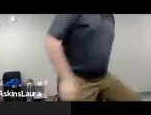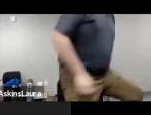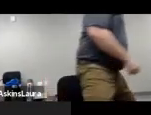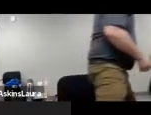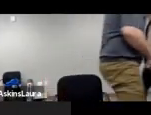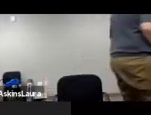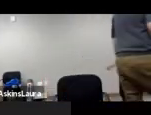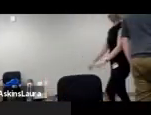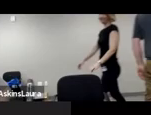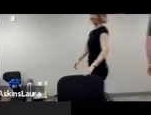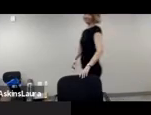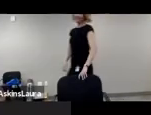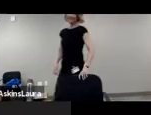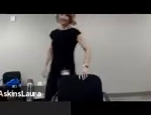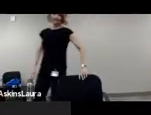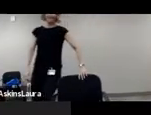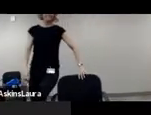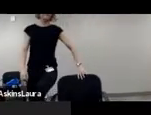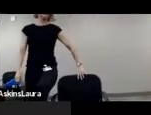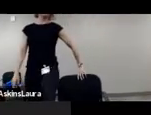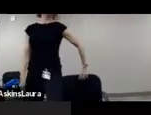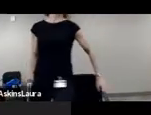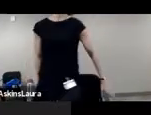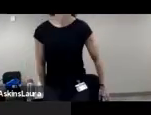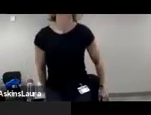Great. Thank you so much, Jeff.